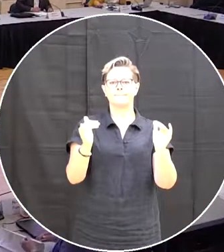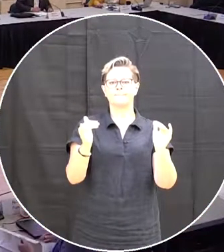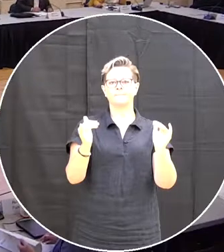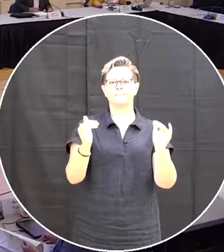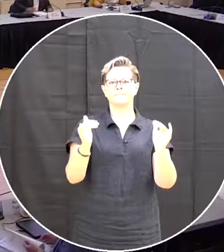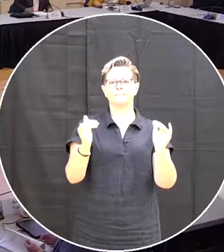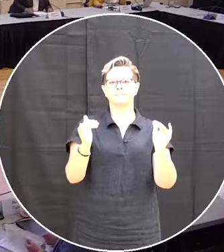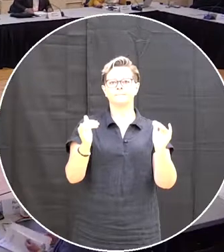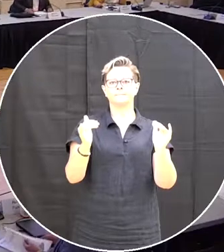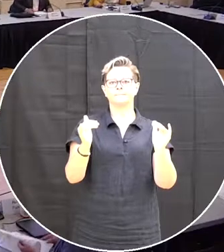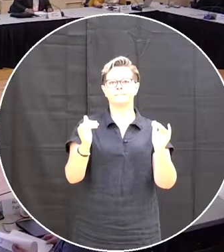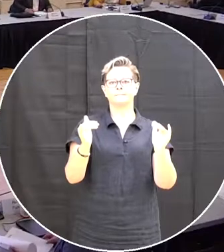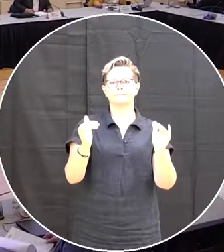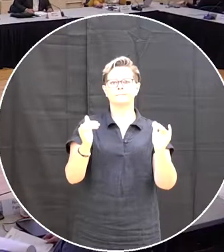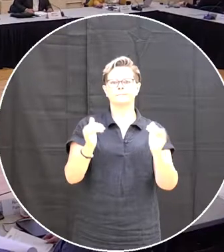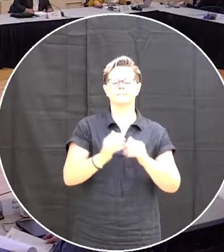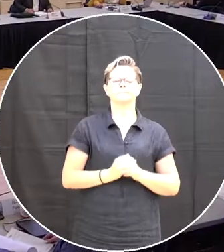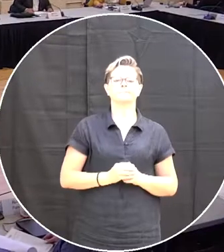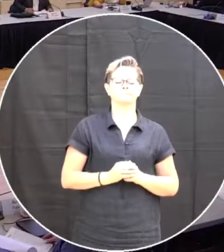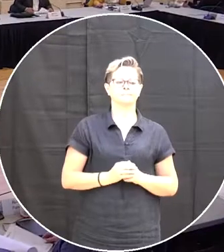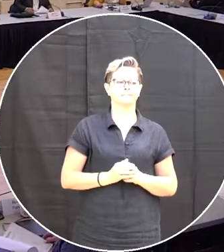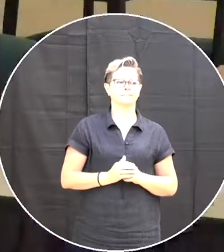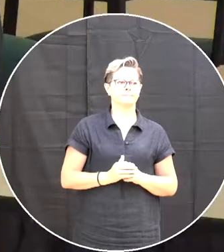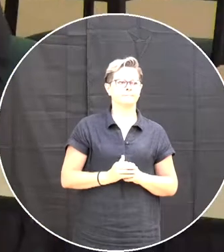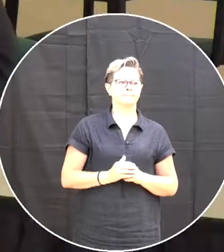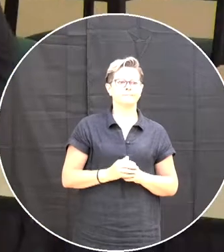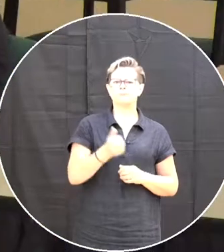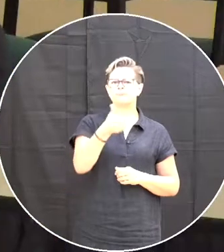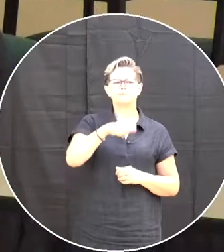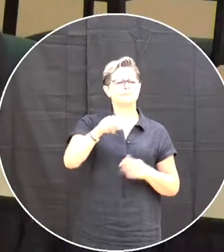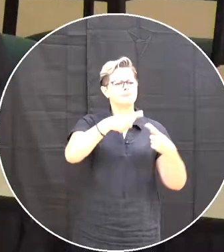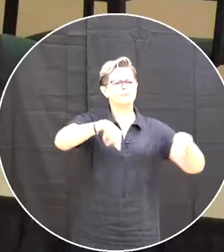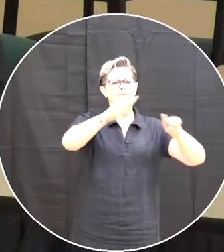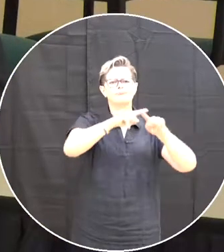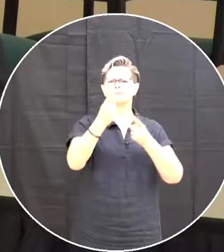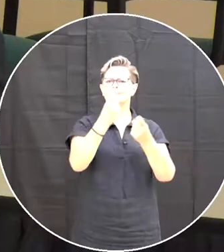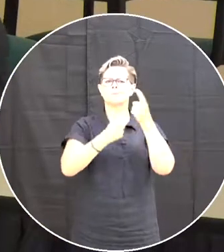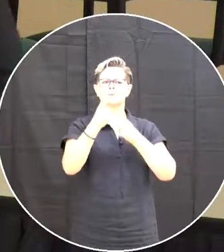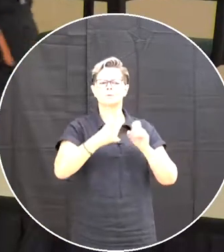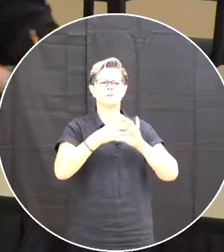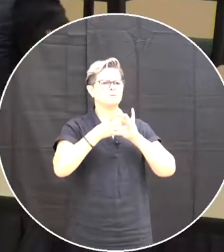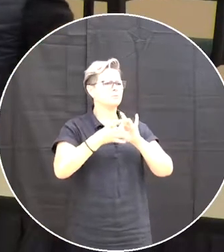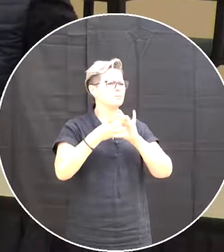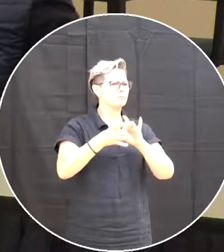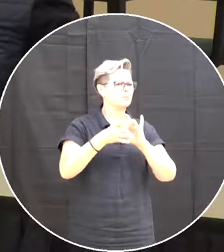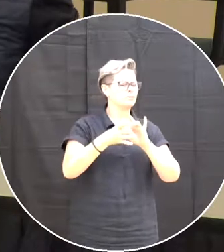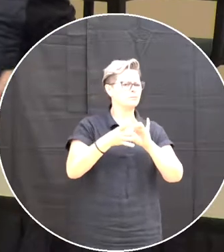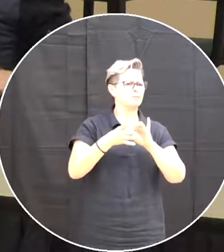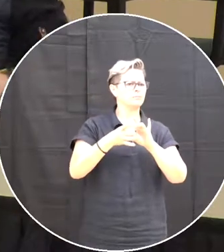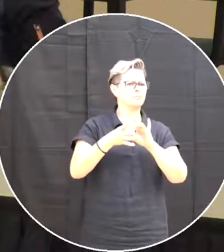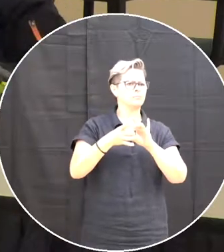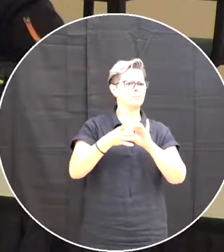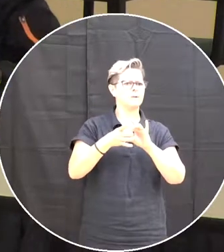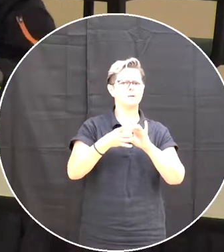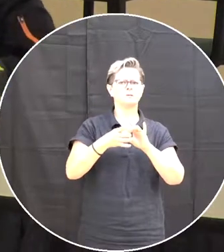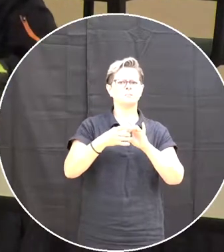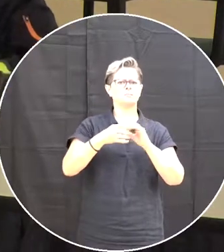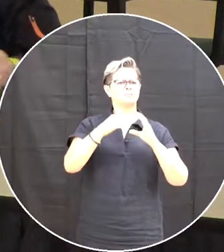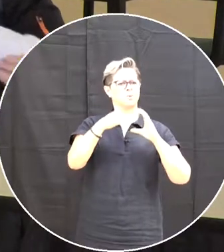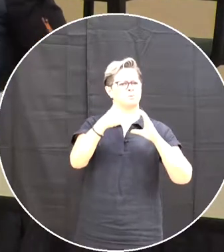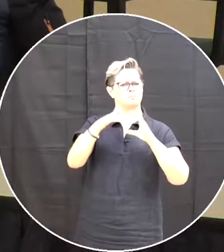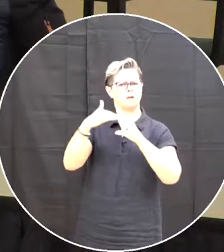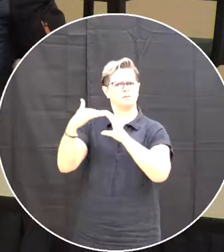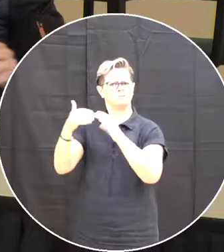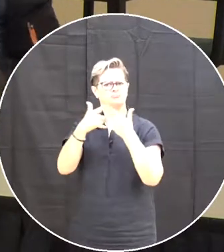incoming and outgoing correspondent does any of the trustees have any questions relating to any of that correspondence as it was included in your